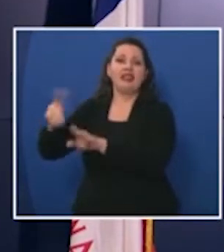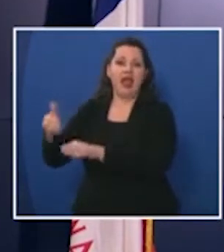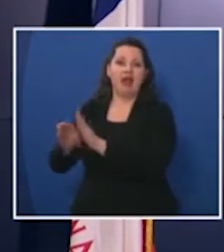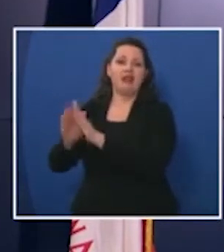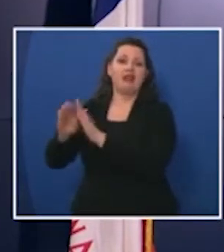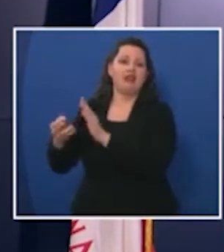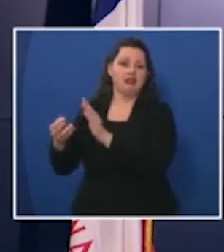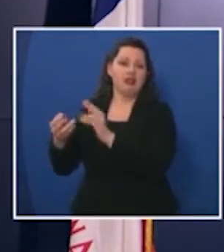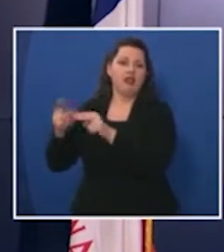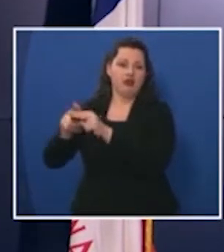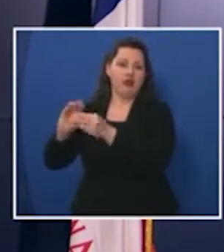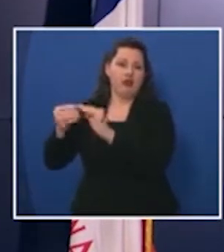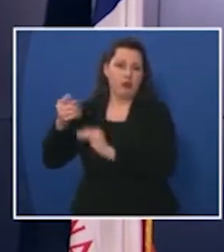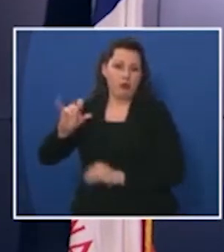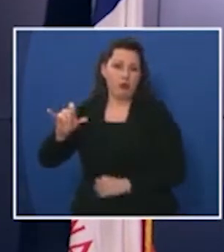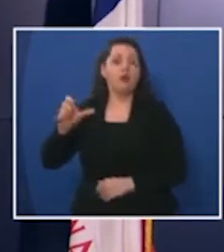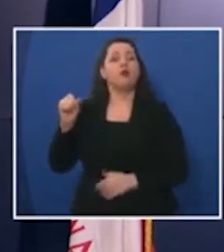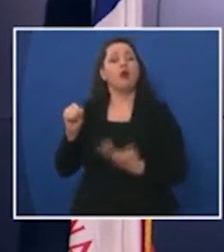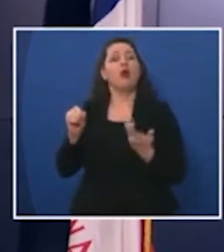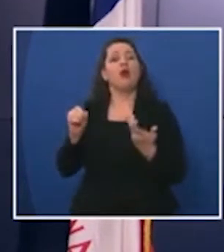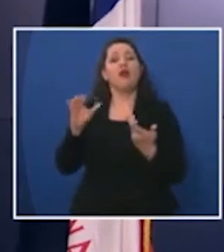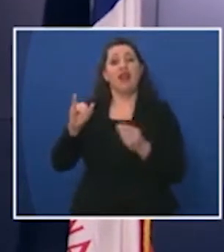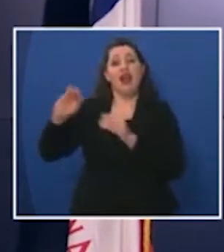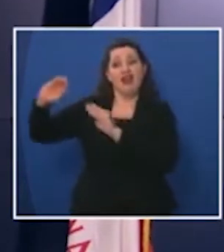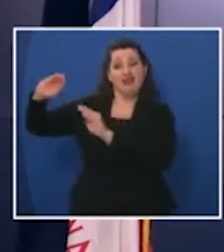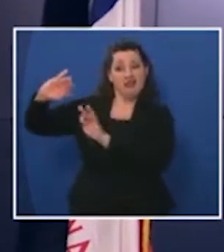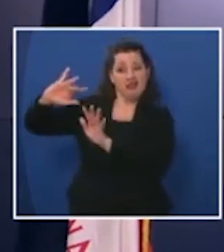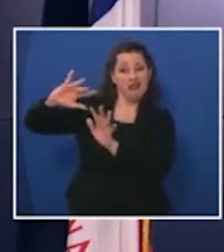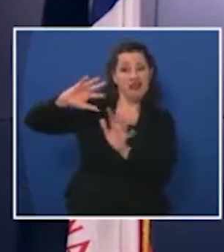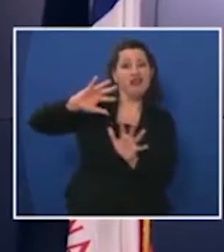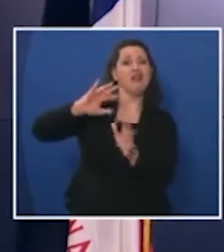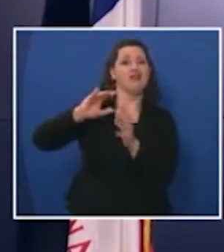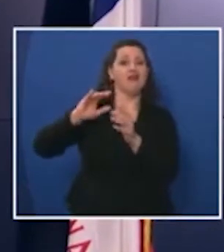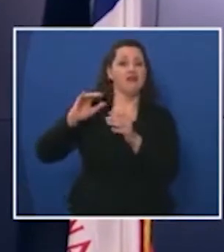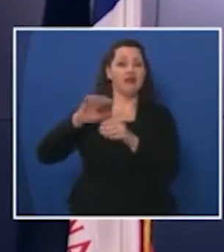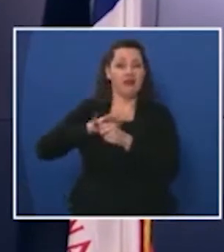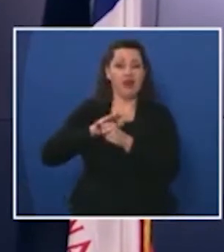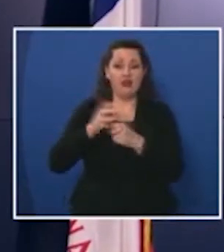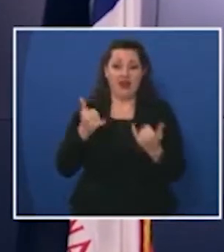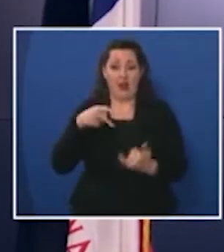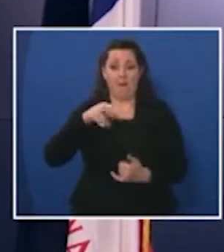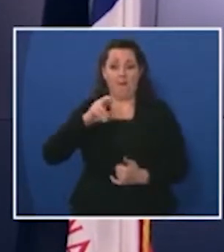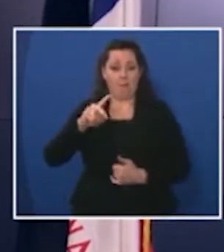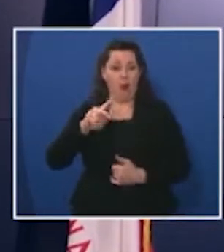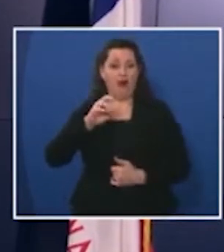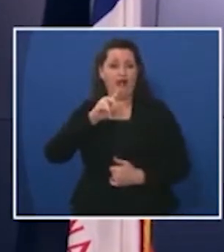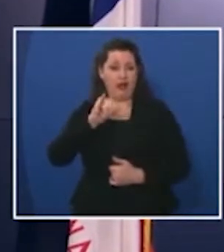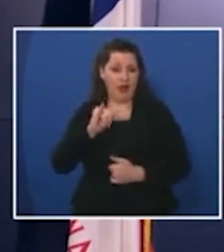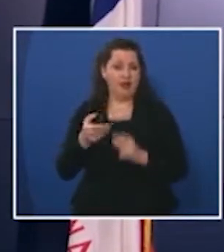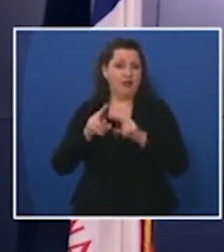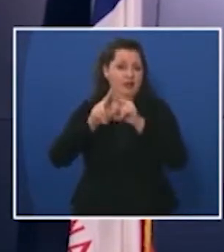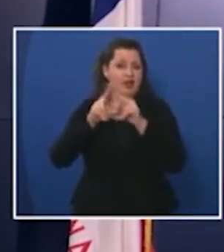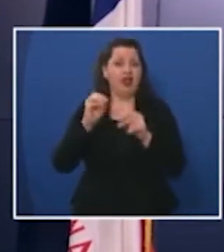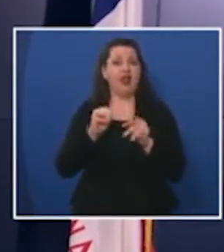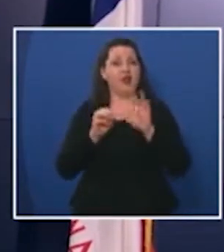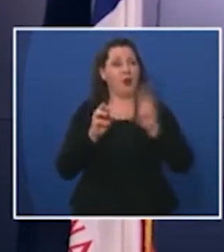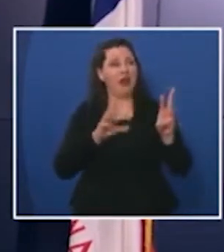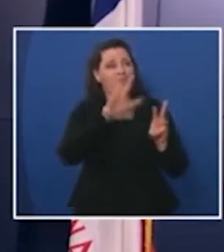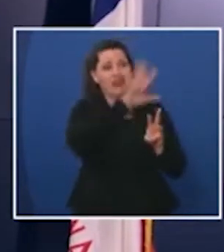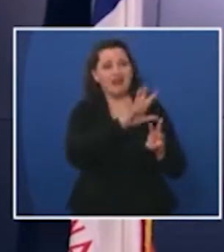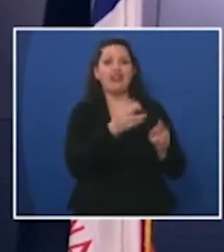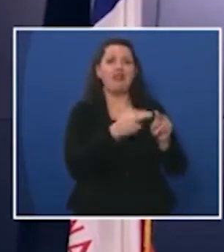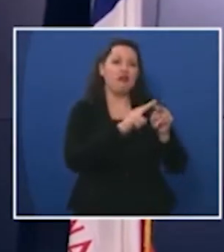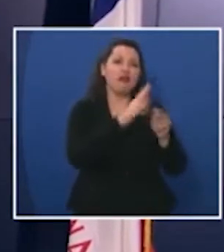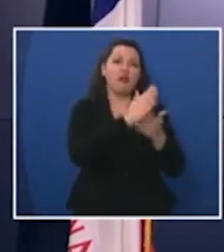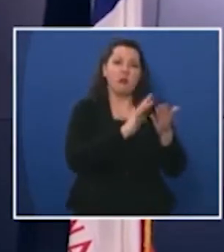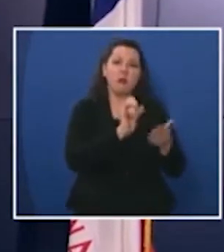a virus move across the state and there are increases right now in polk county and in some areas on the western side of the state but we're definitely able